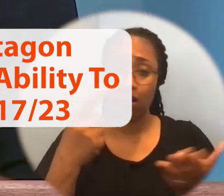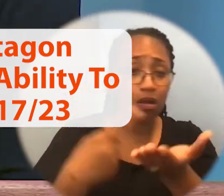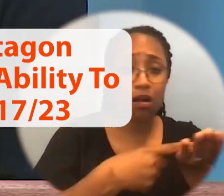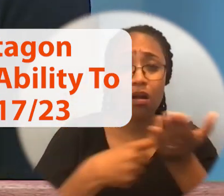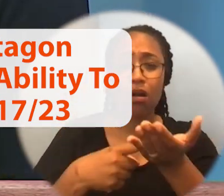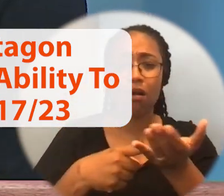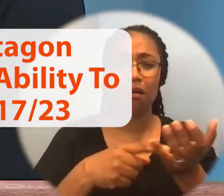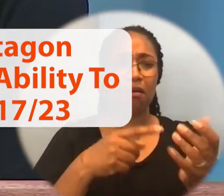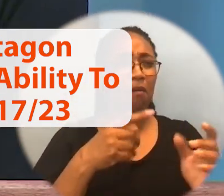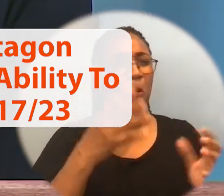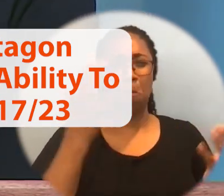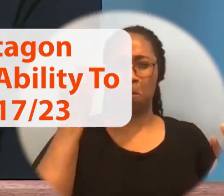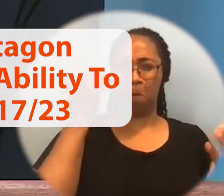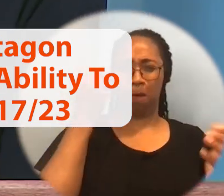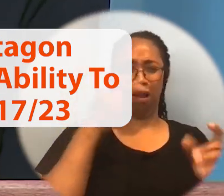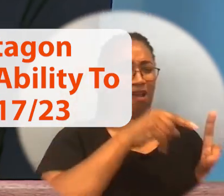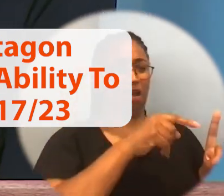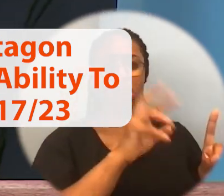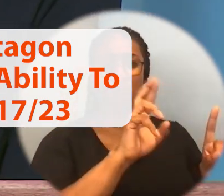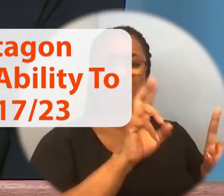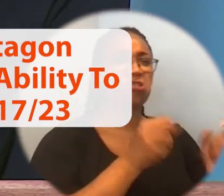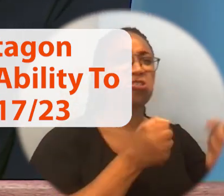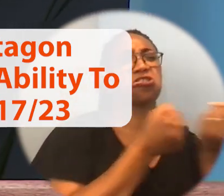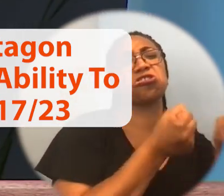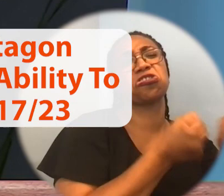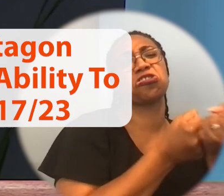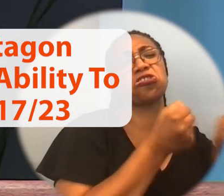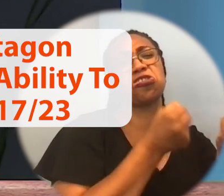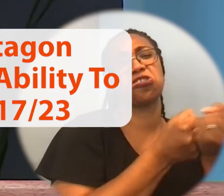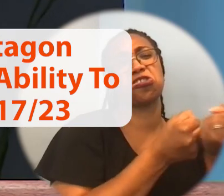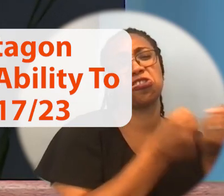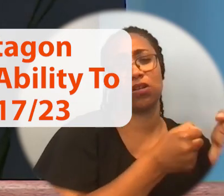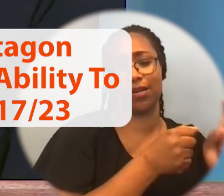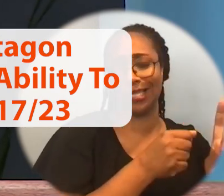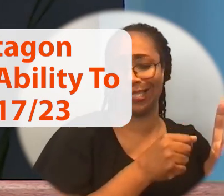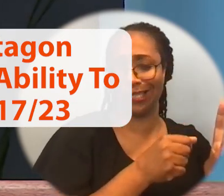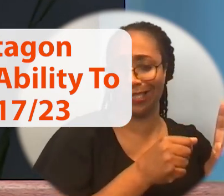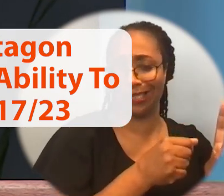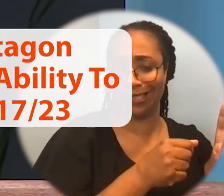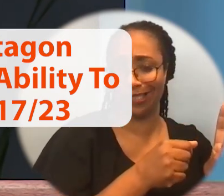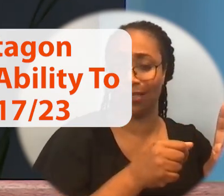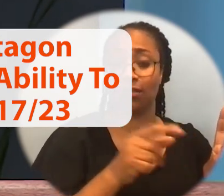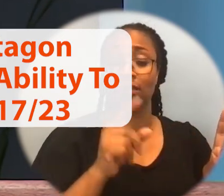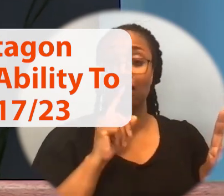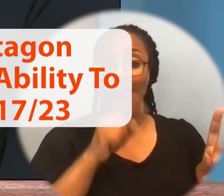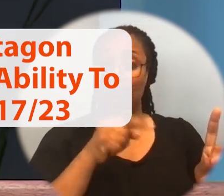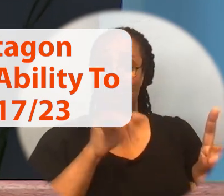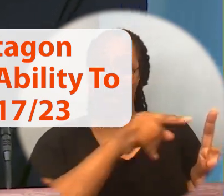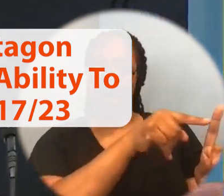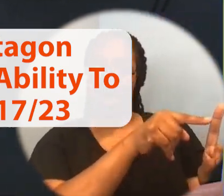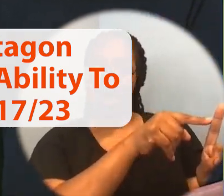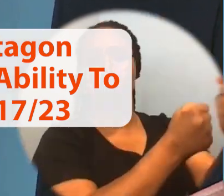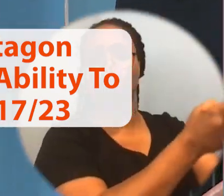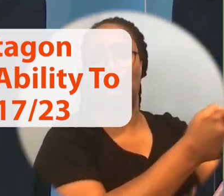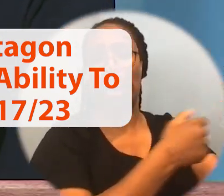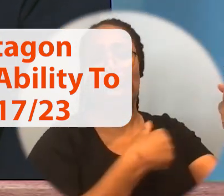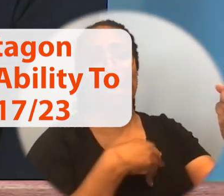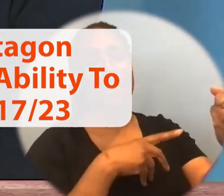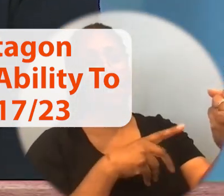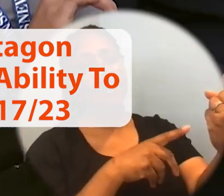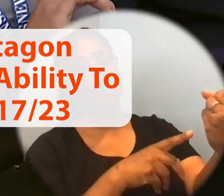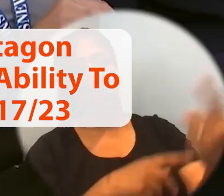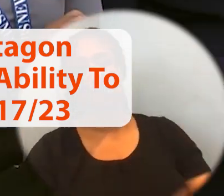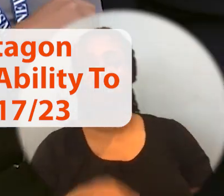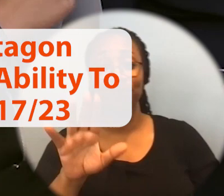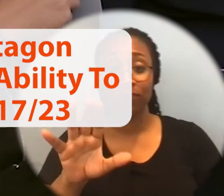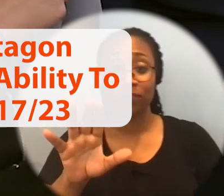Why politicize and make it partisan? That is something that this senator, Senator Tuberville, to be specific, has done. To be clear, when